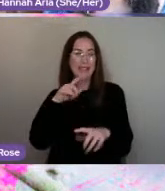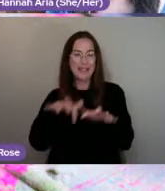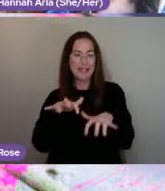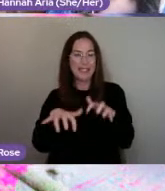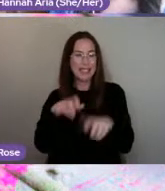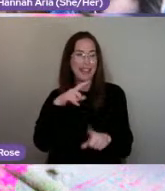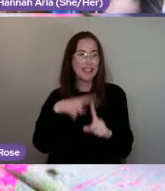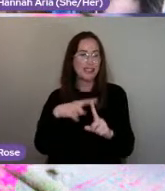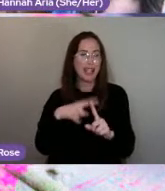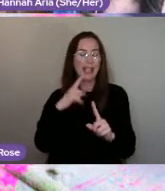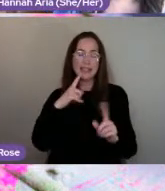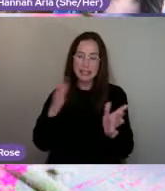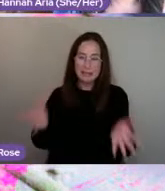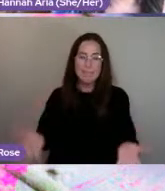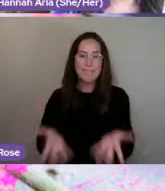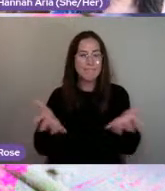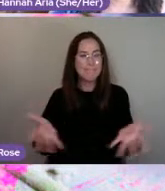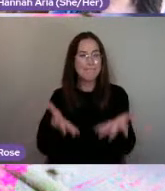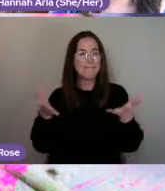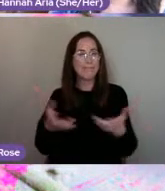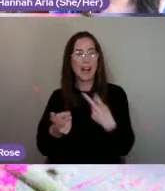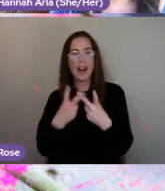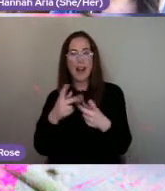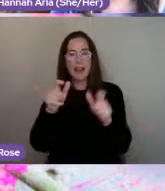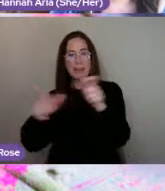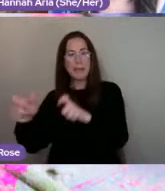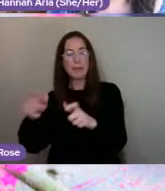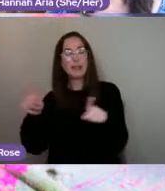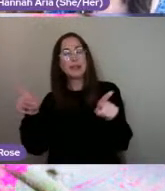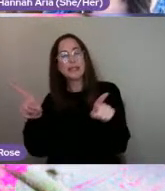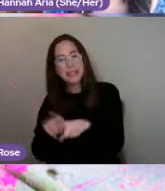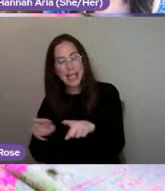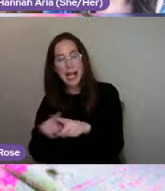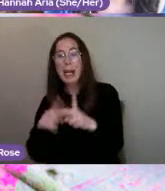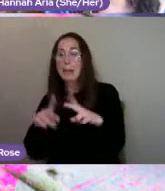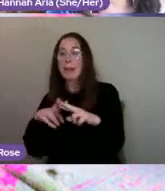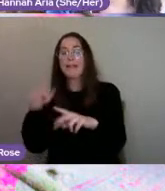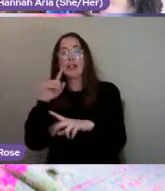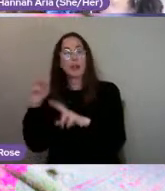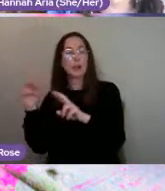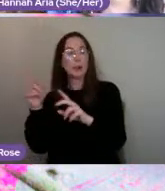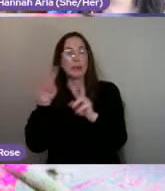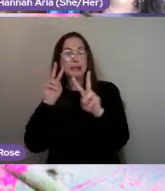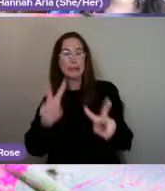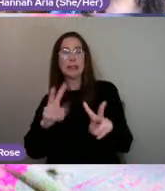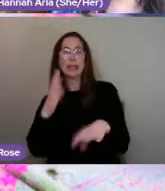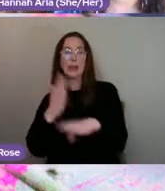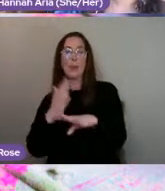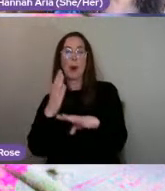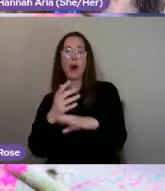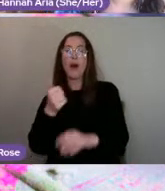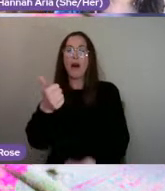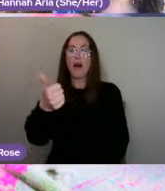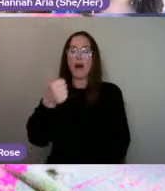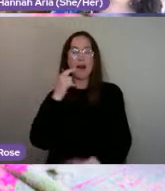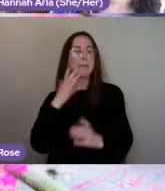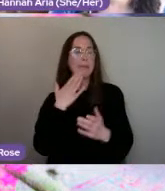So, if you see some work that you really like, it'd be really great if you could put some positive feedback in the chat as well.